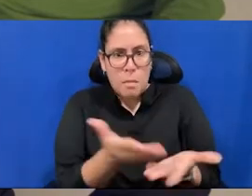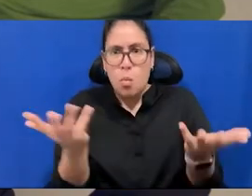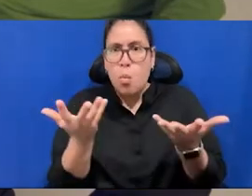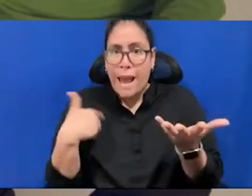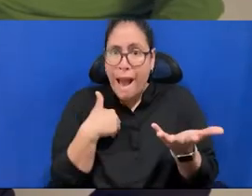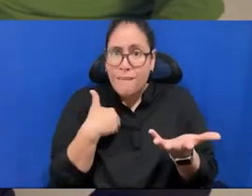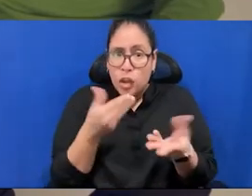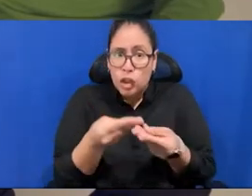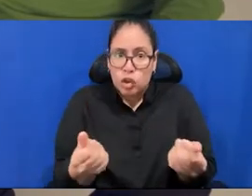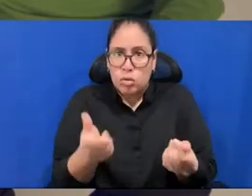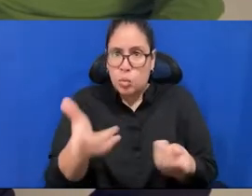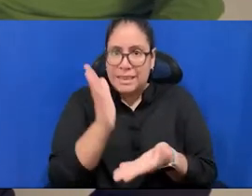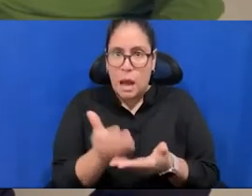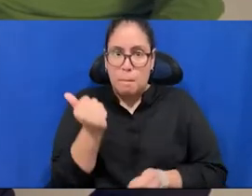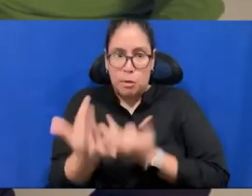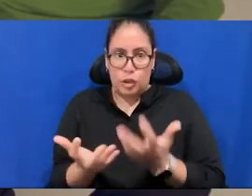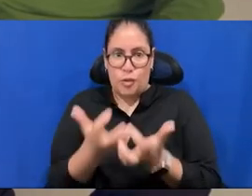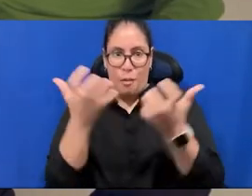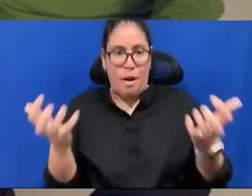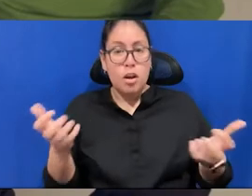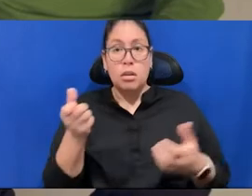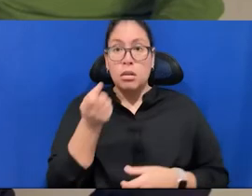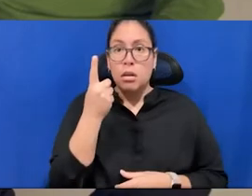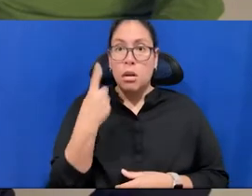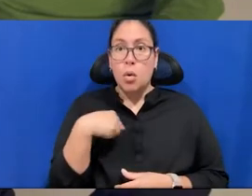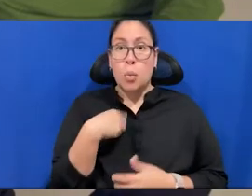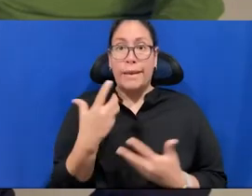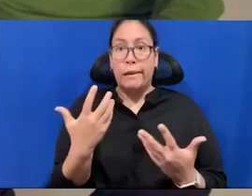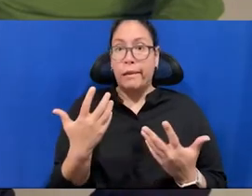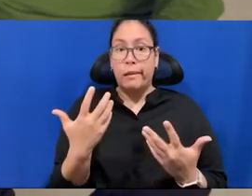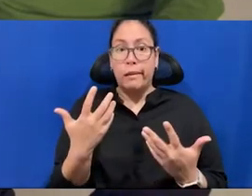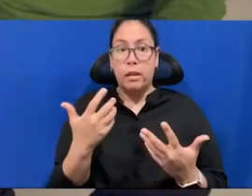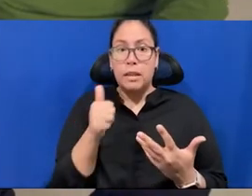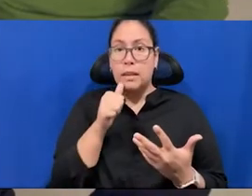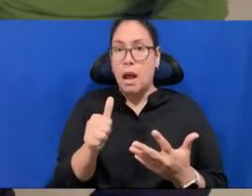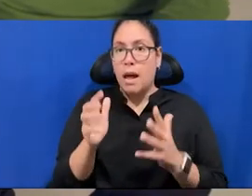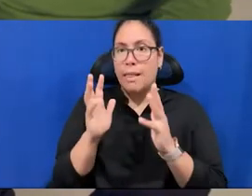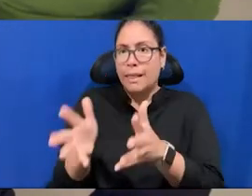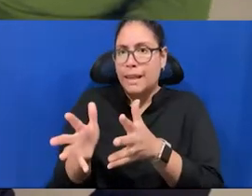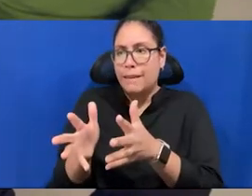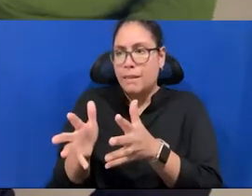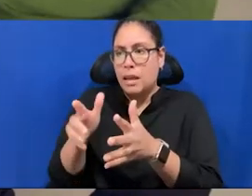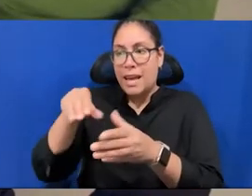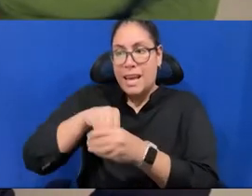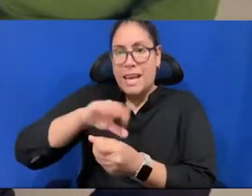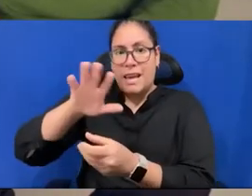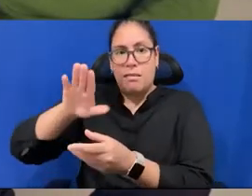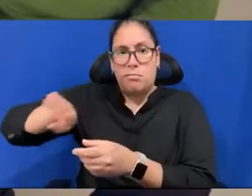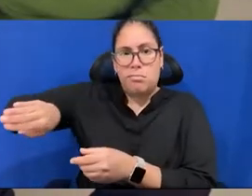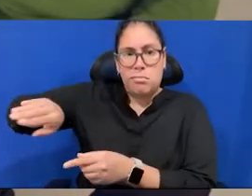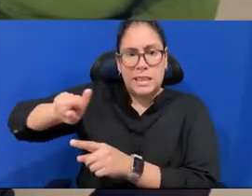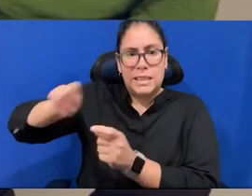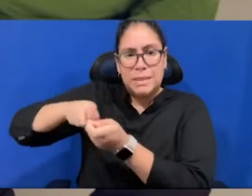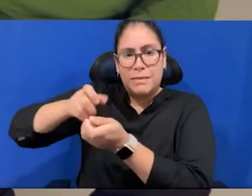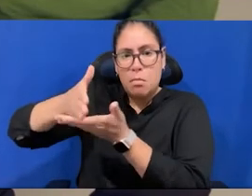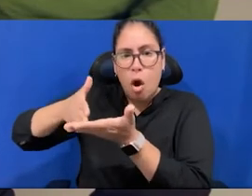certain parts of the population, no? Let's put it, we're not living on the Anthropocene, but in the Capitol scene, right? And I think so this huge distinction between about